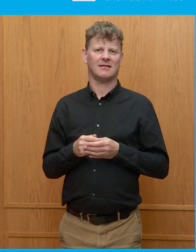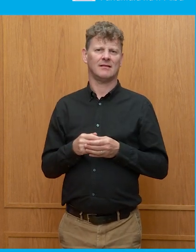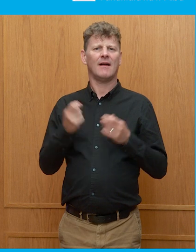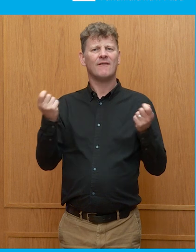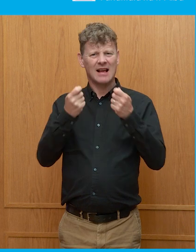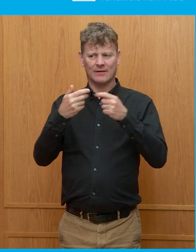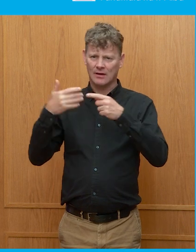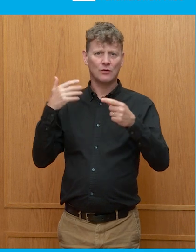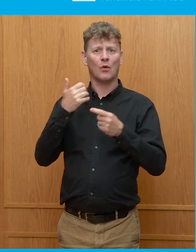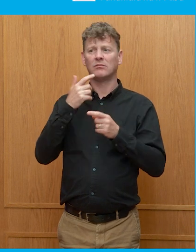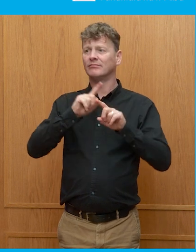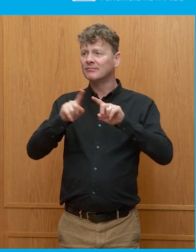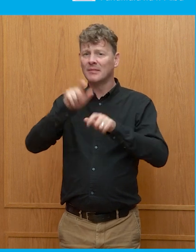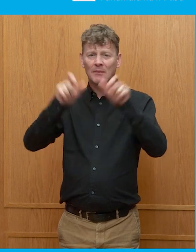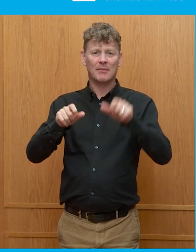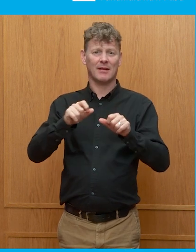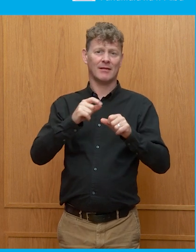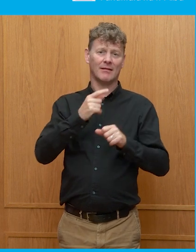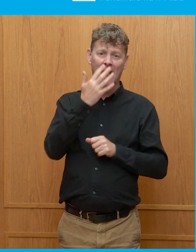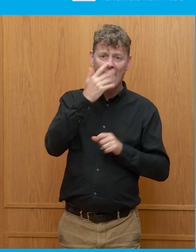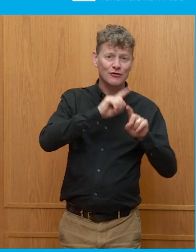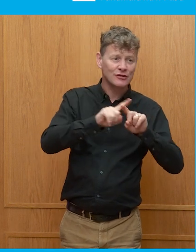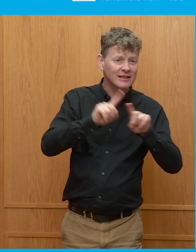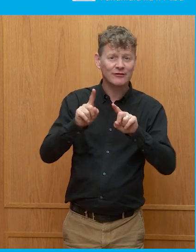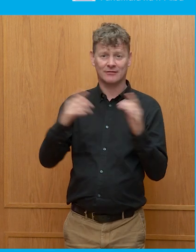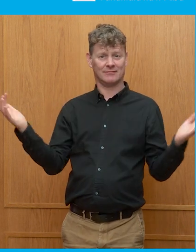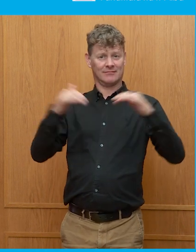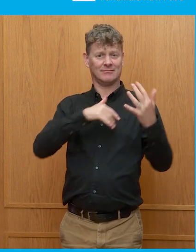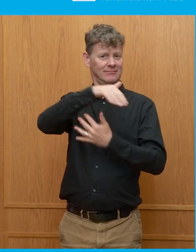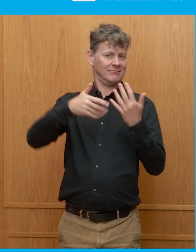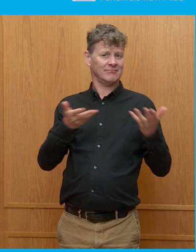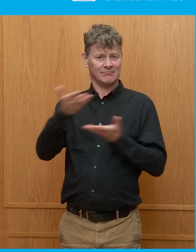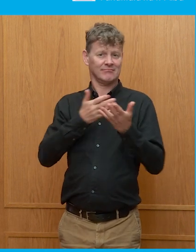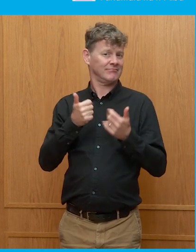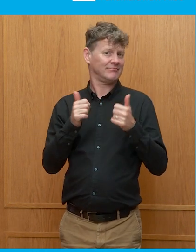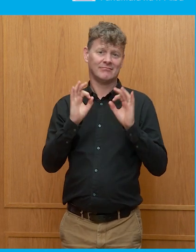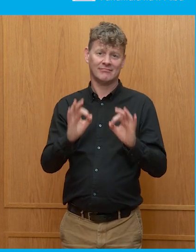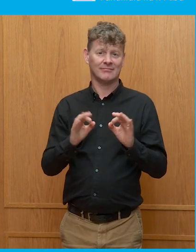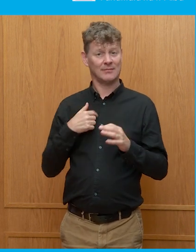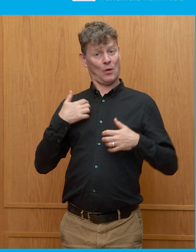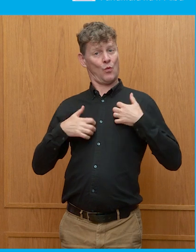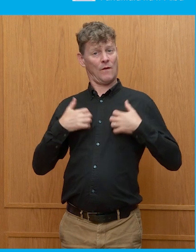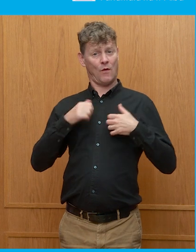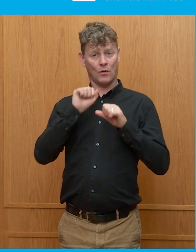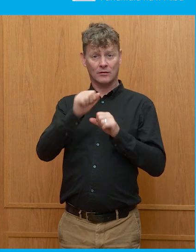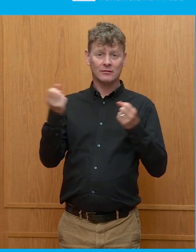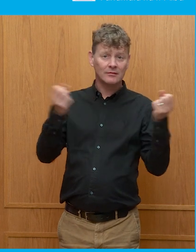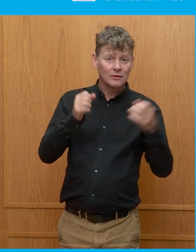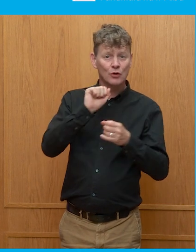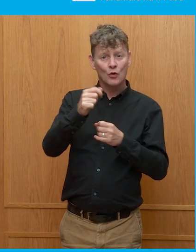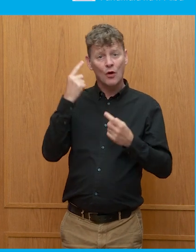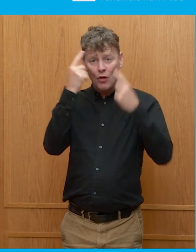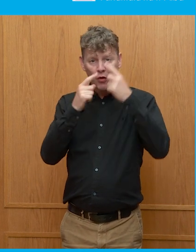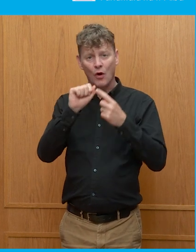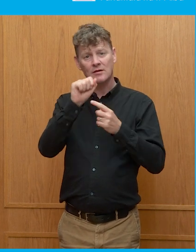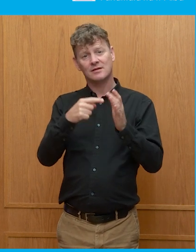all ages, all walks of life and all interests as well. And I look forward as we progress to hearing your thoughts and suggestions and